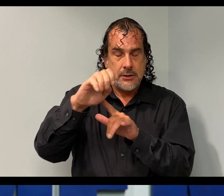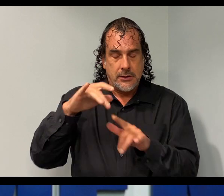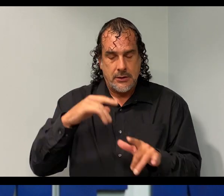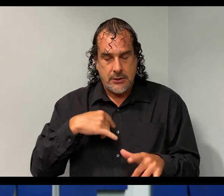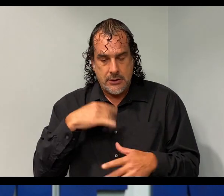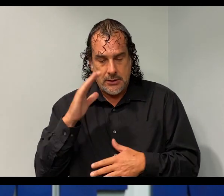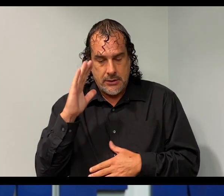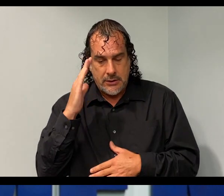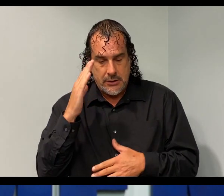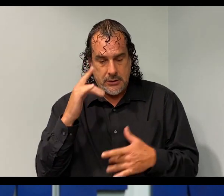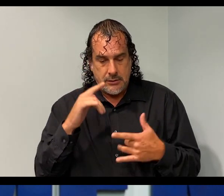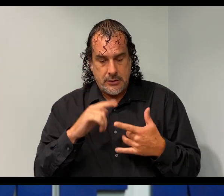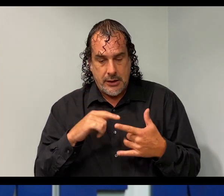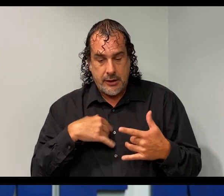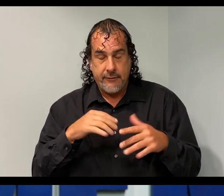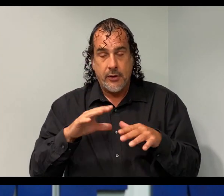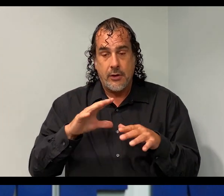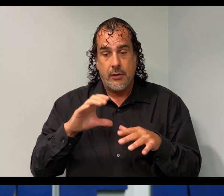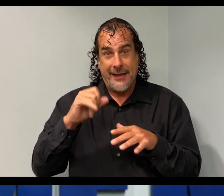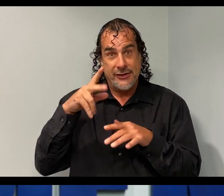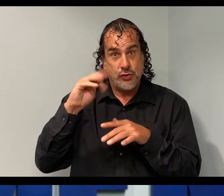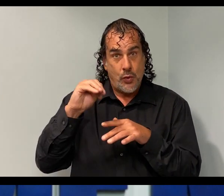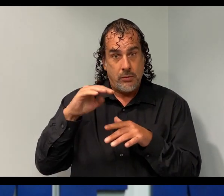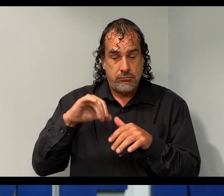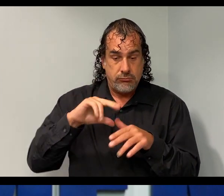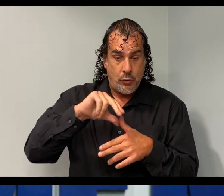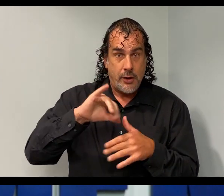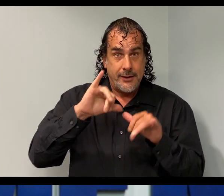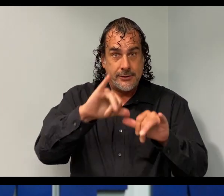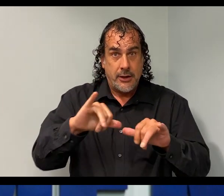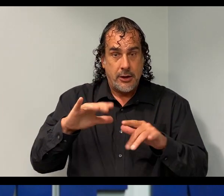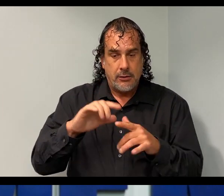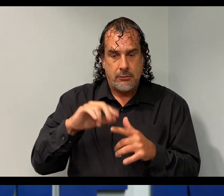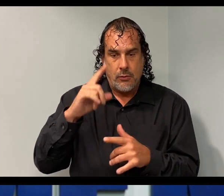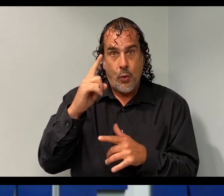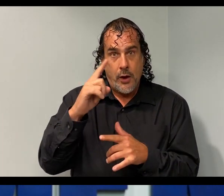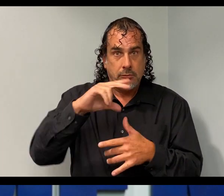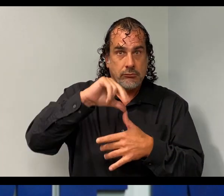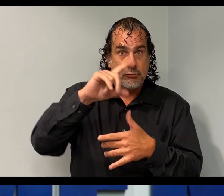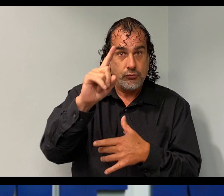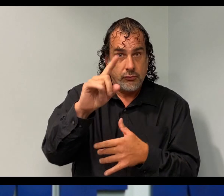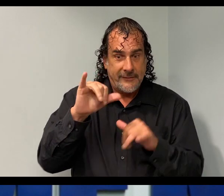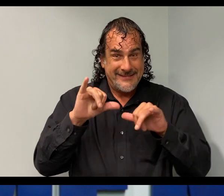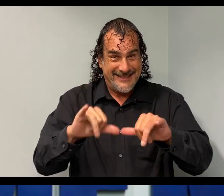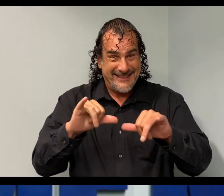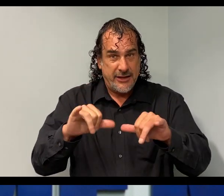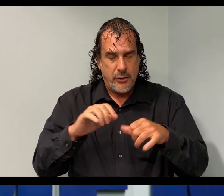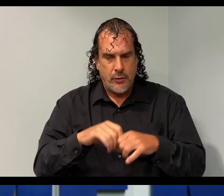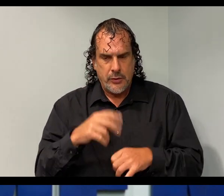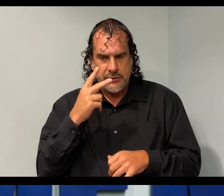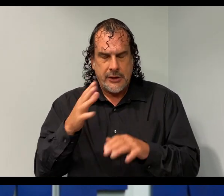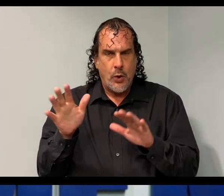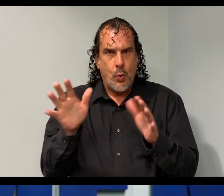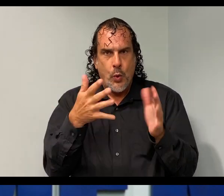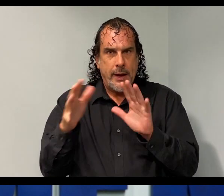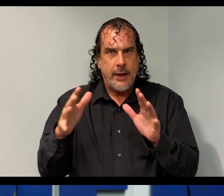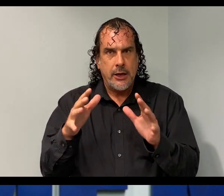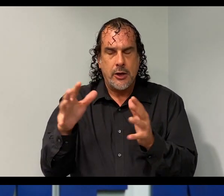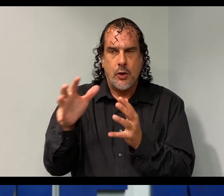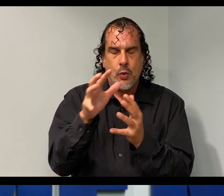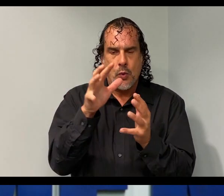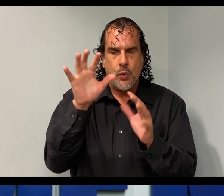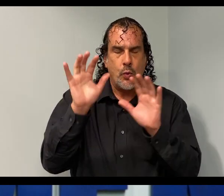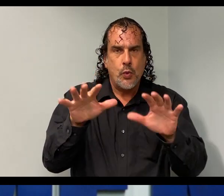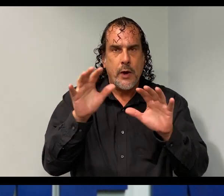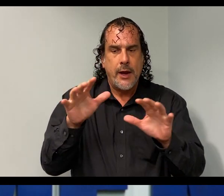now, as long as a storm stays, it is forecasted somewhere around a Cat 1 hurricane. We will be looking at some wind, rain, and